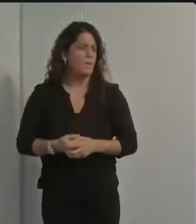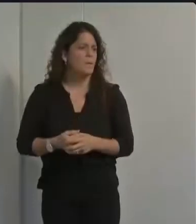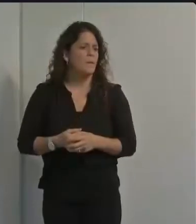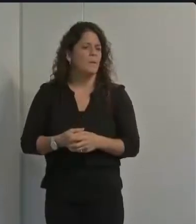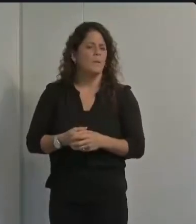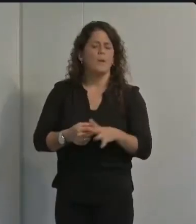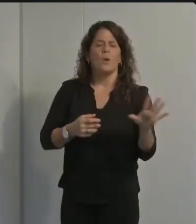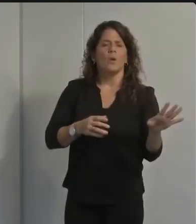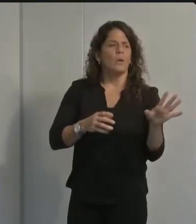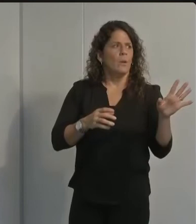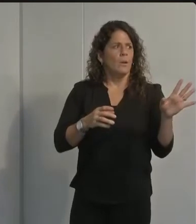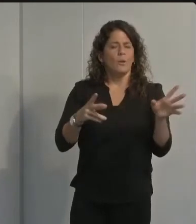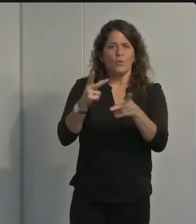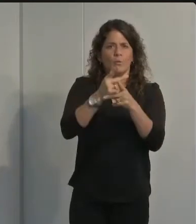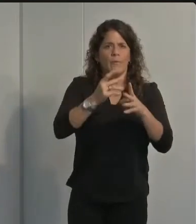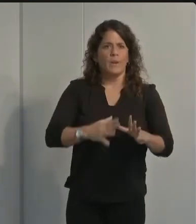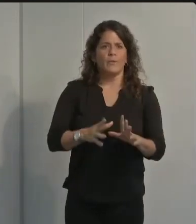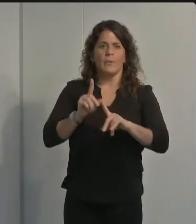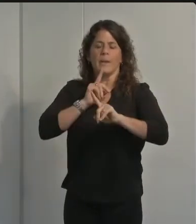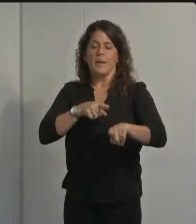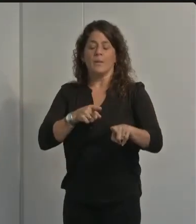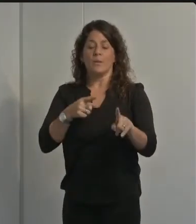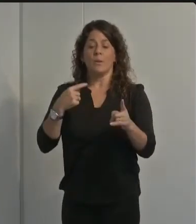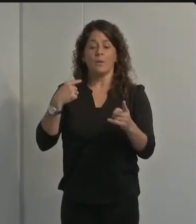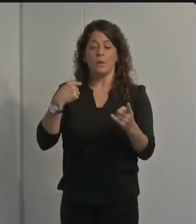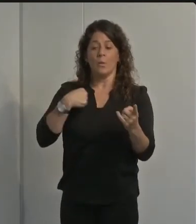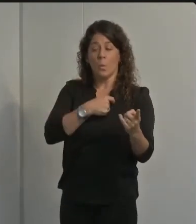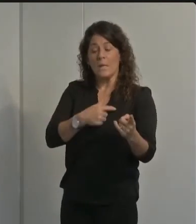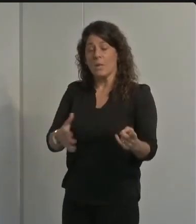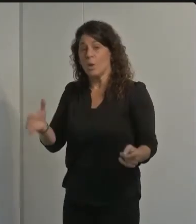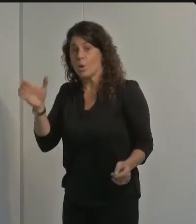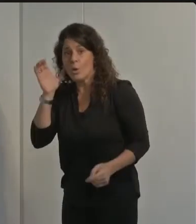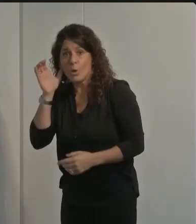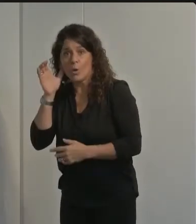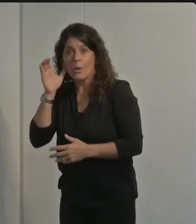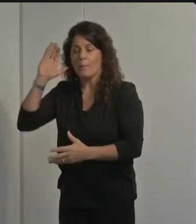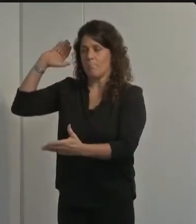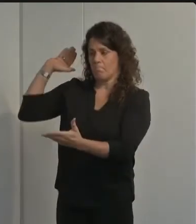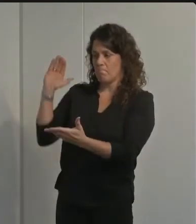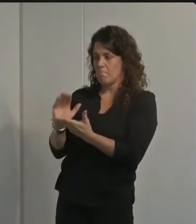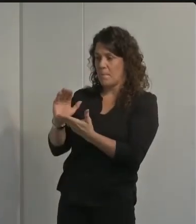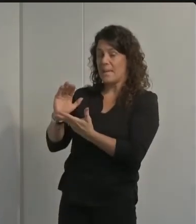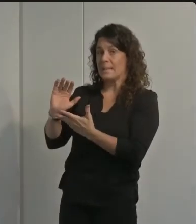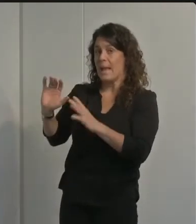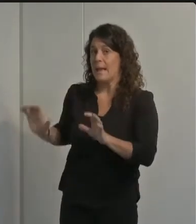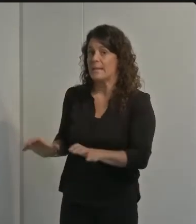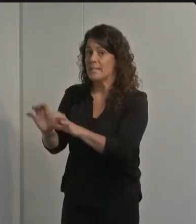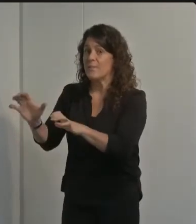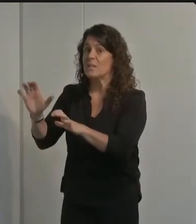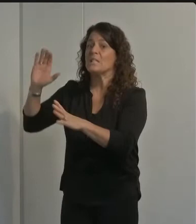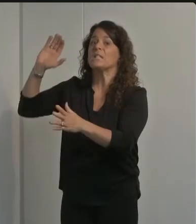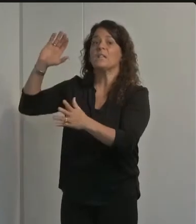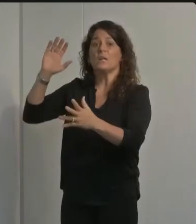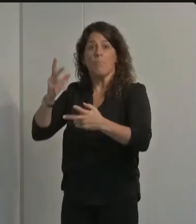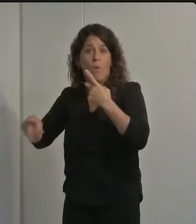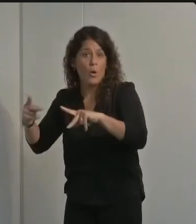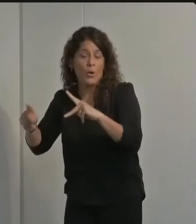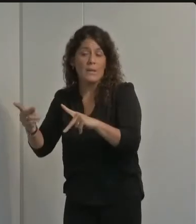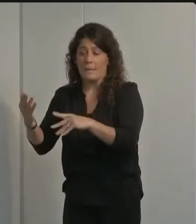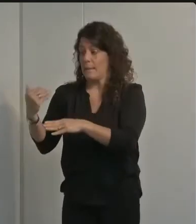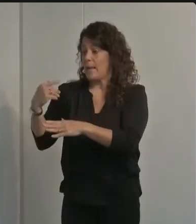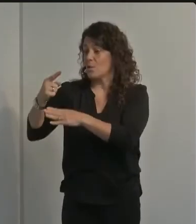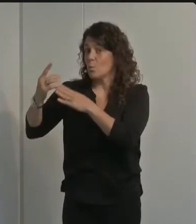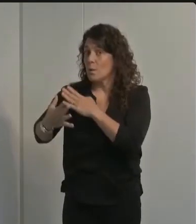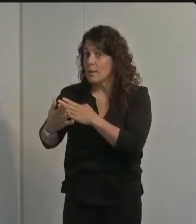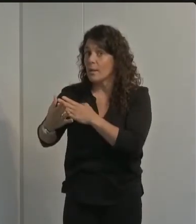anecdotally we did hear that there was less activity there was less gatherings this last weekend than the